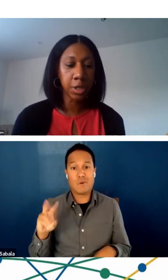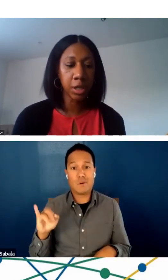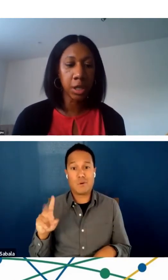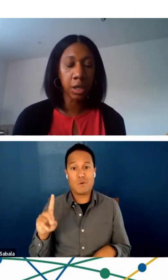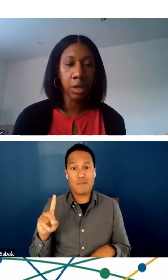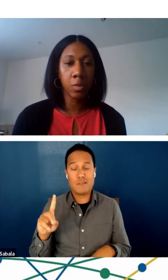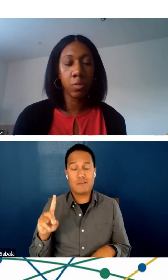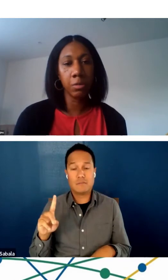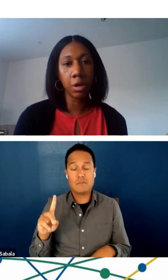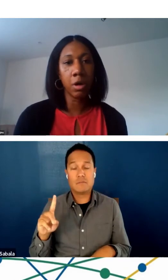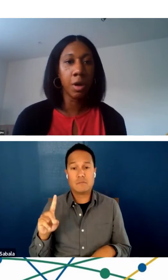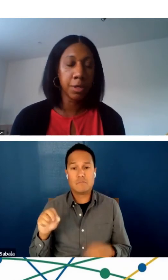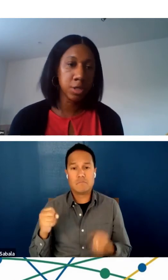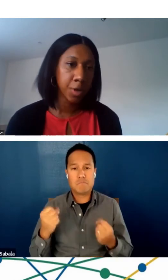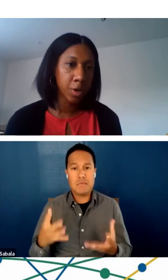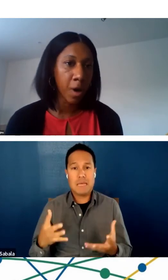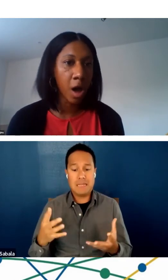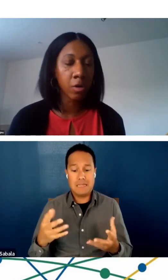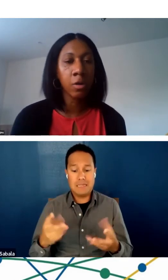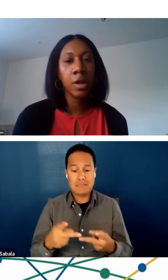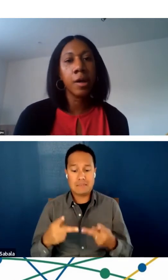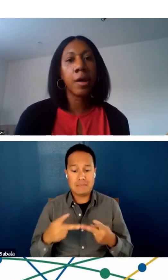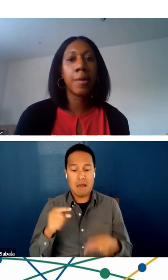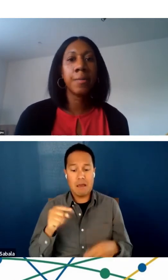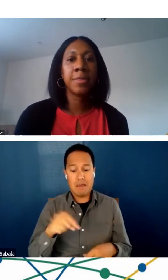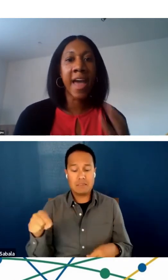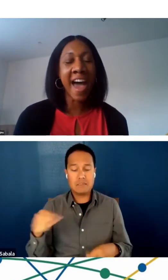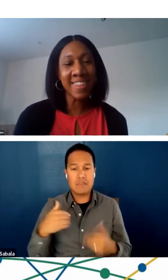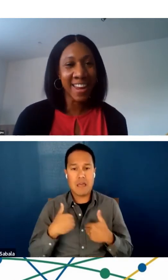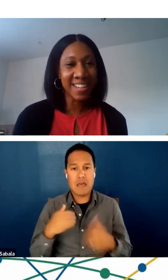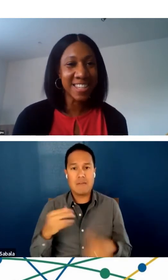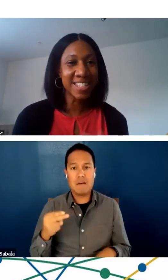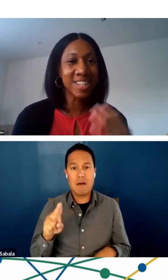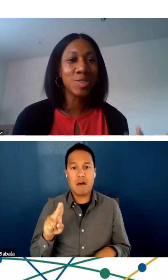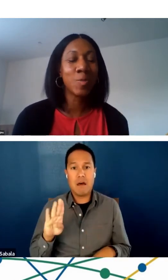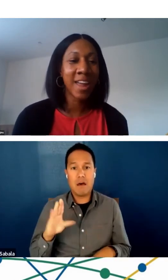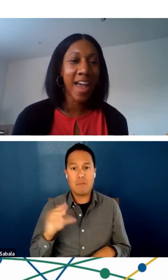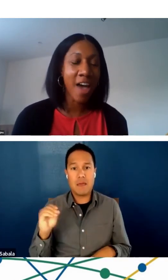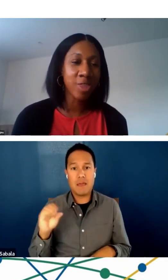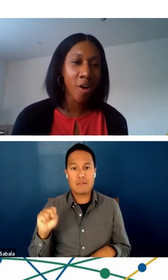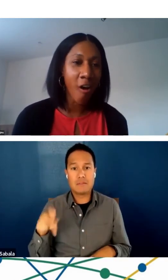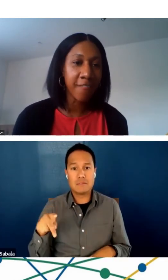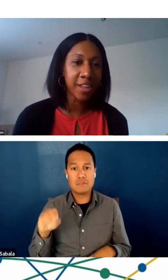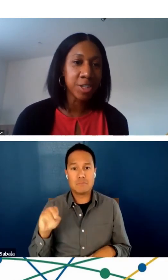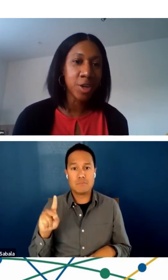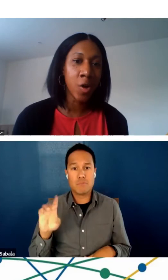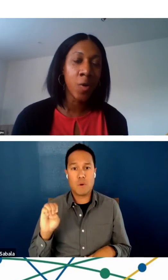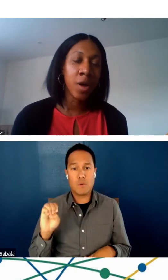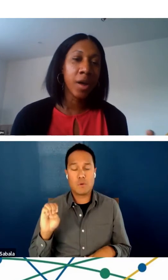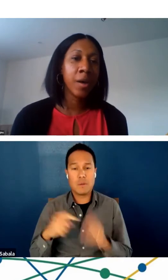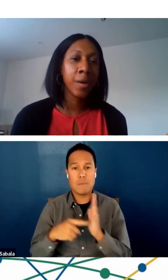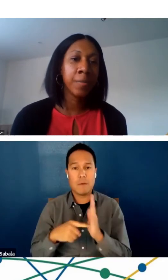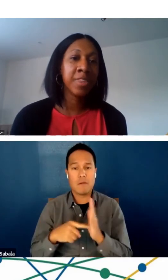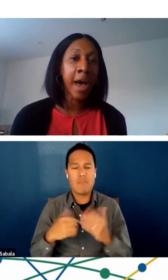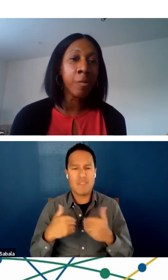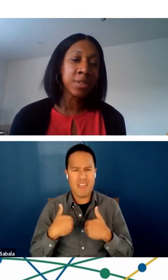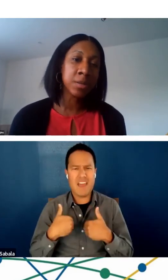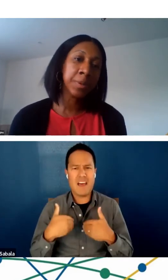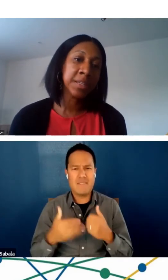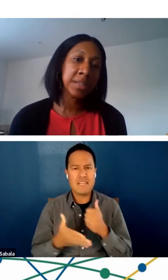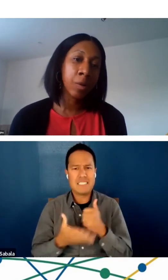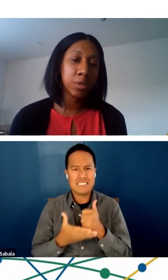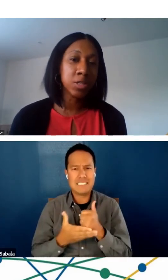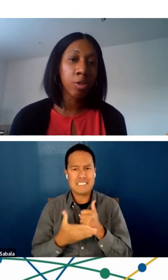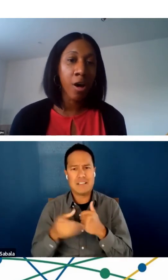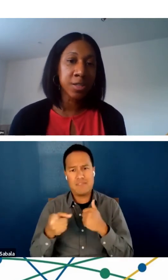sites were doing the, what we call hub and spoke model, they had that assistance right at the office. So that